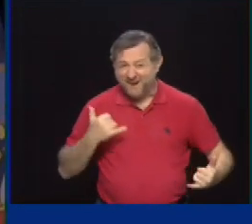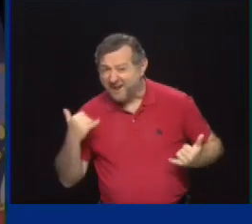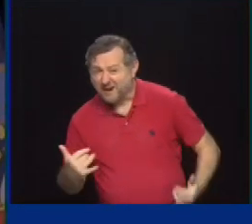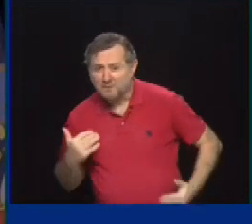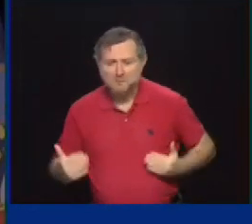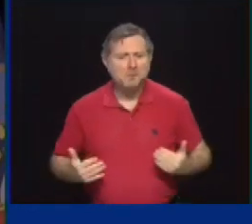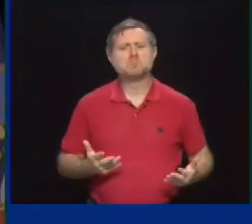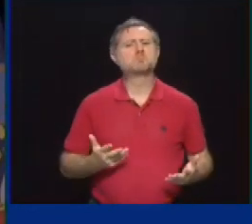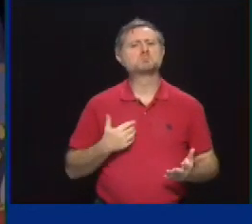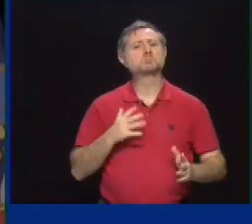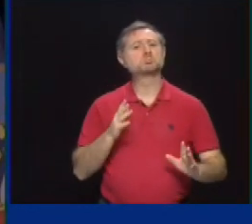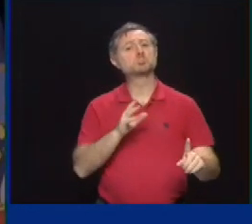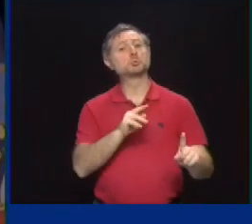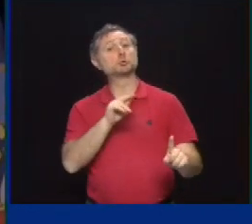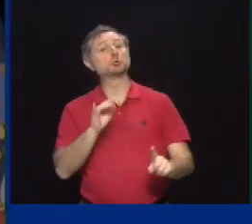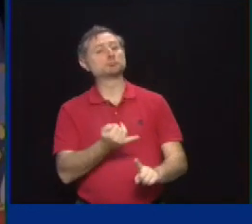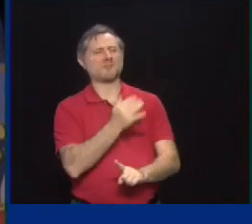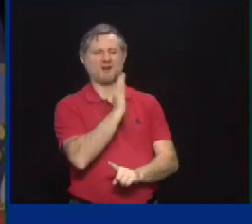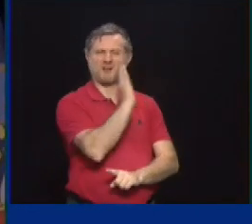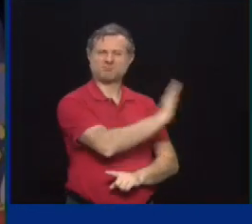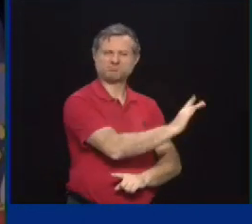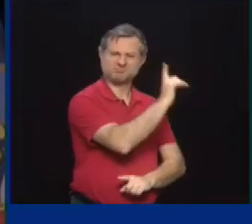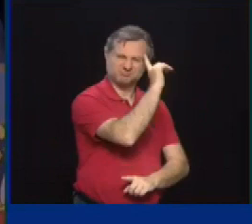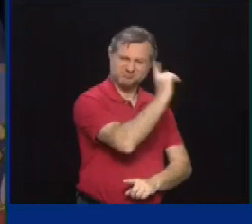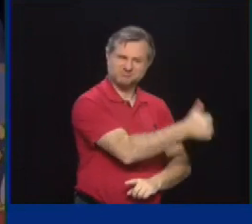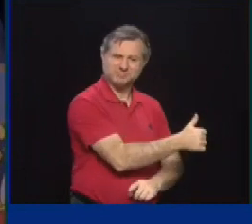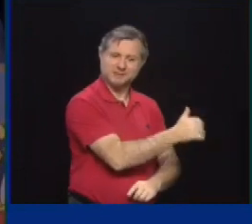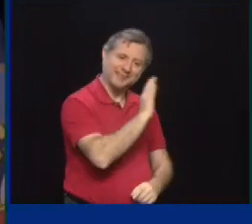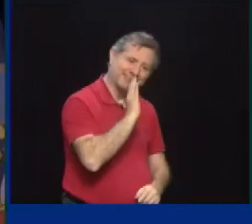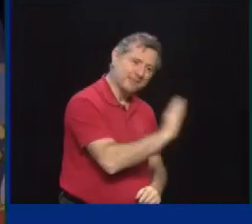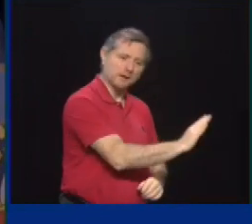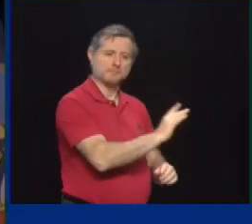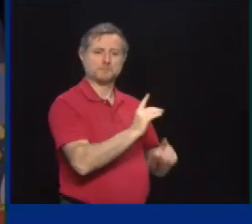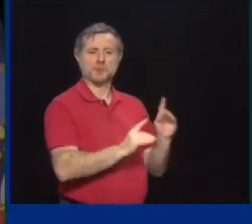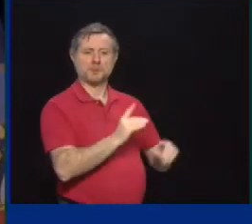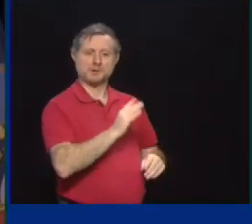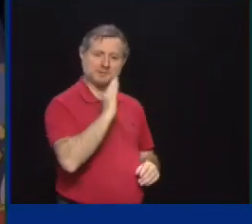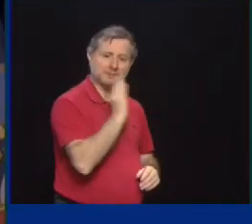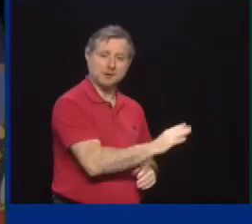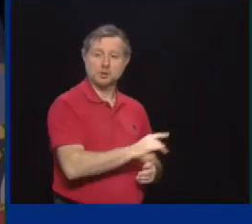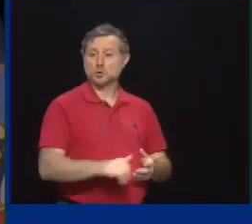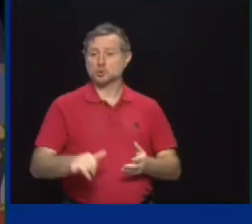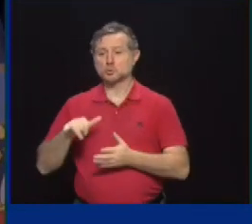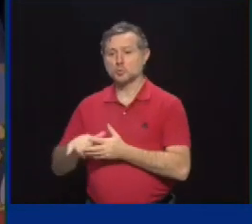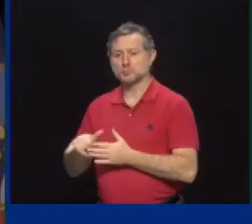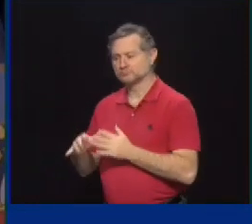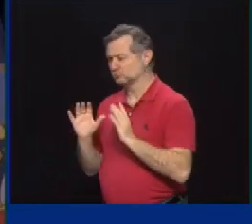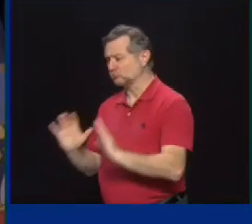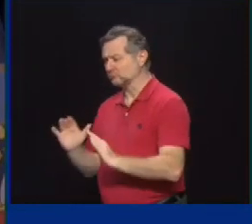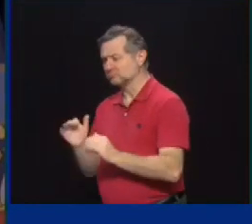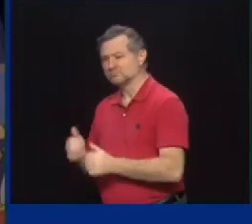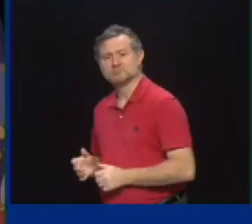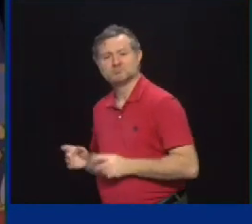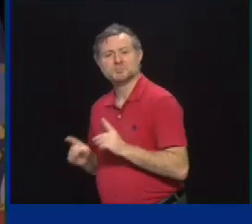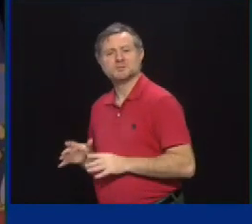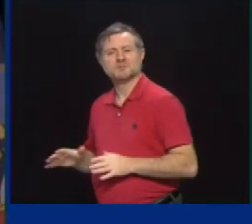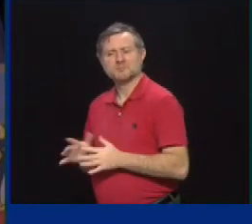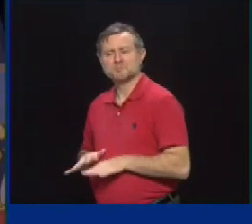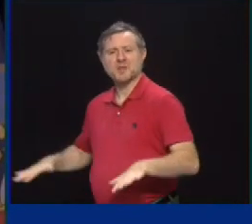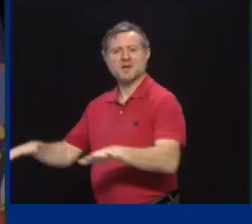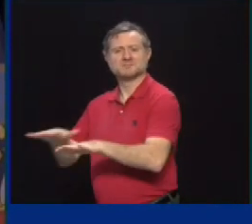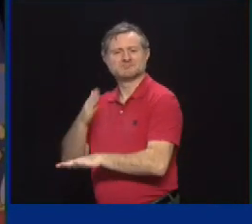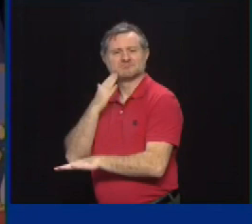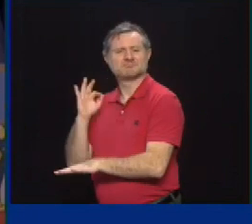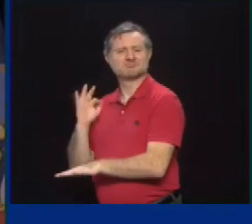to do what they think is best for their residents. And right now we're in a good place in the state of New York. I understand that topic of mandates.